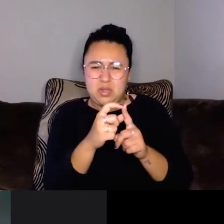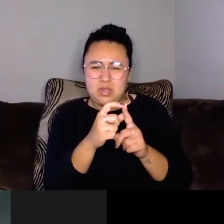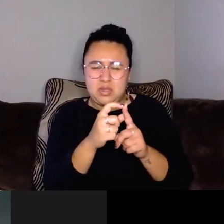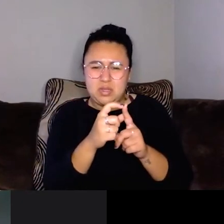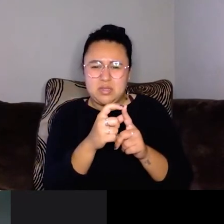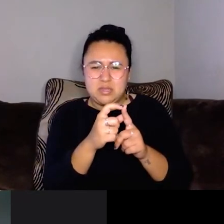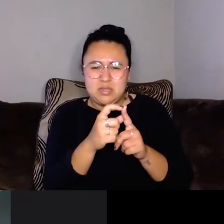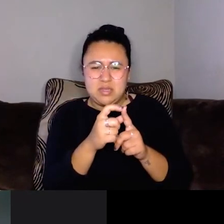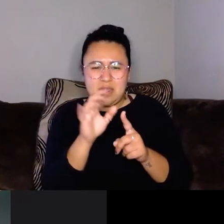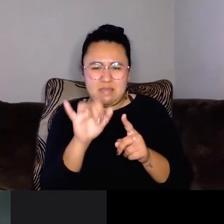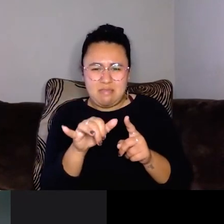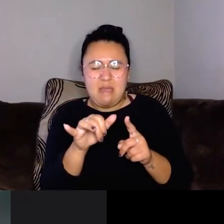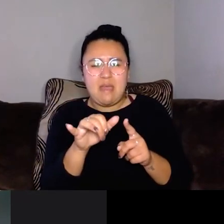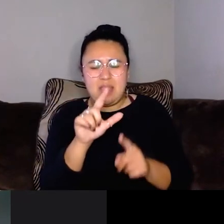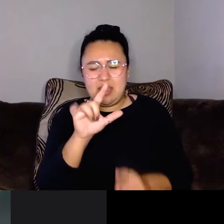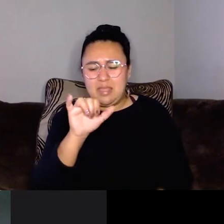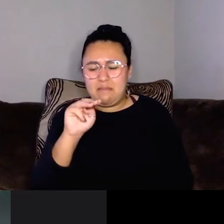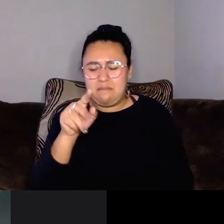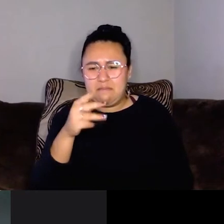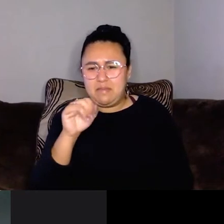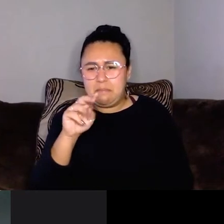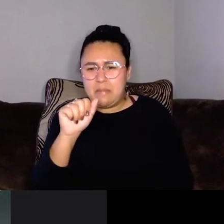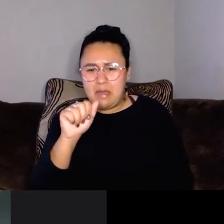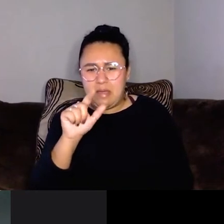You know what I'm talking about? Because I don't know how to pronounce it.